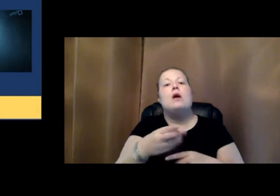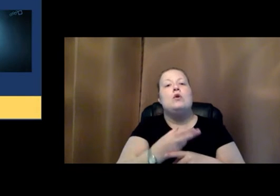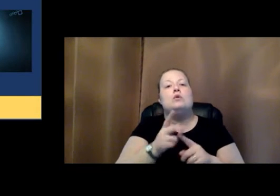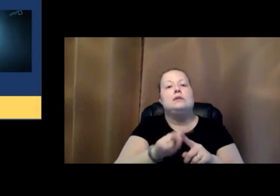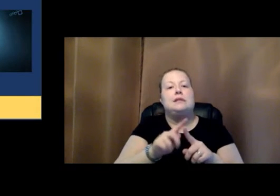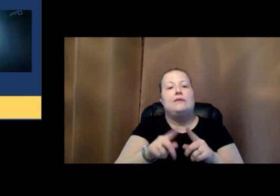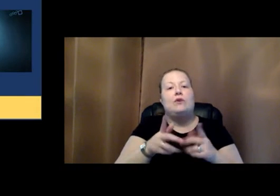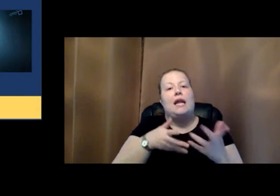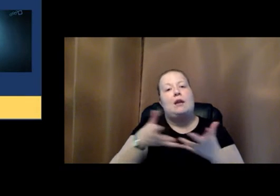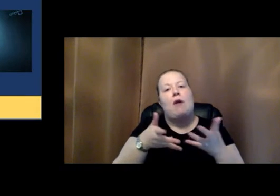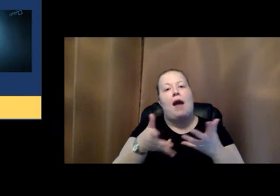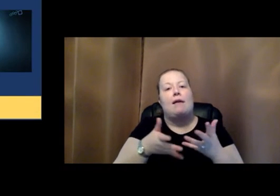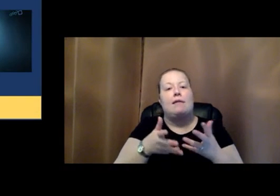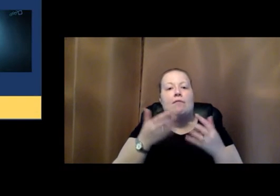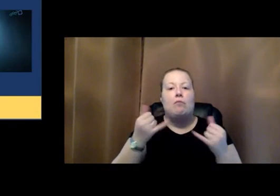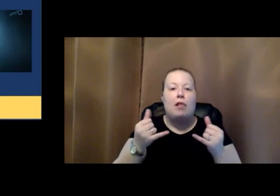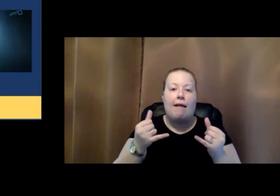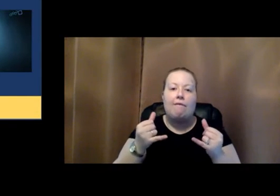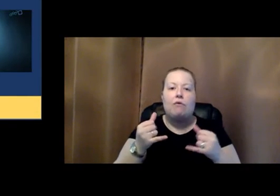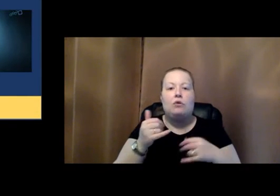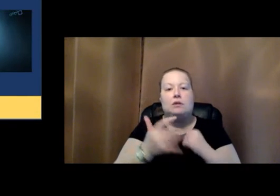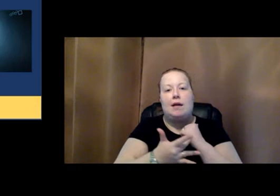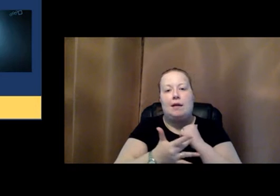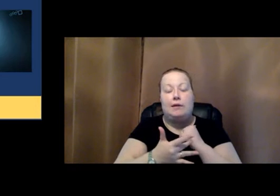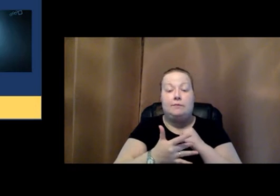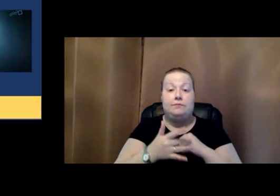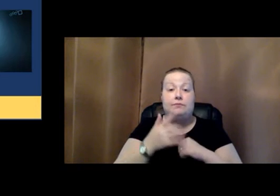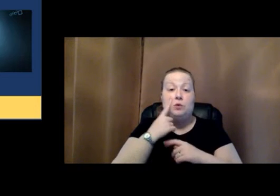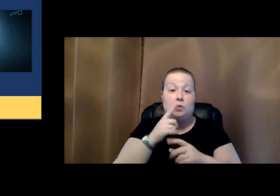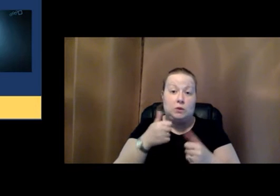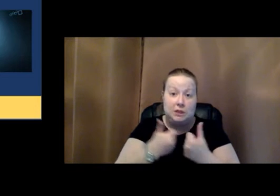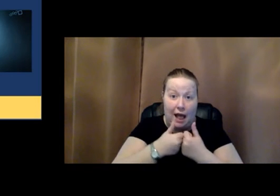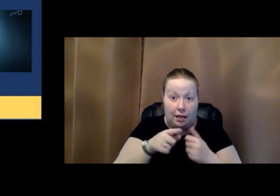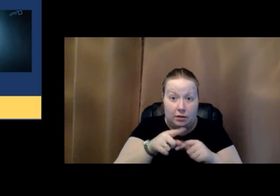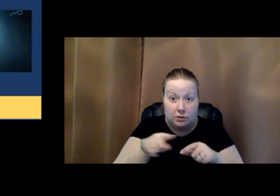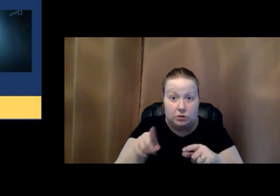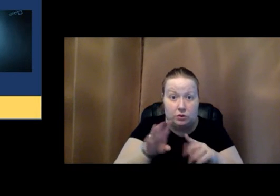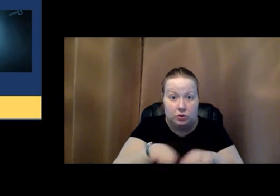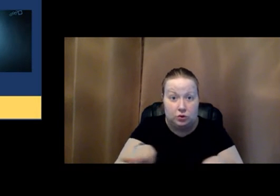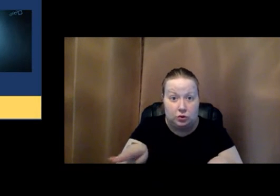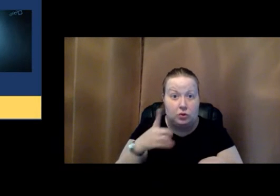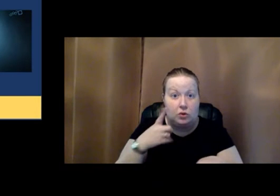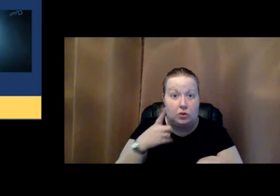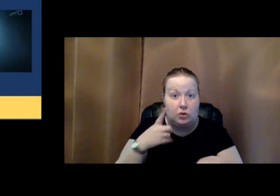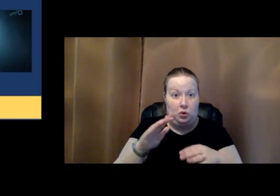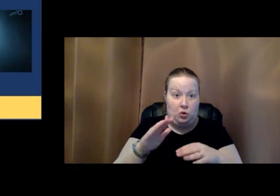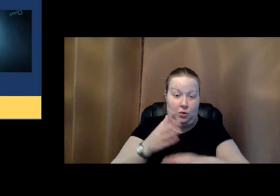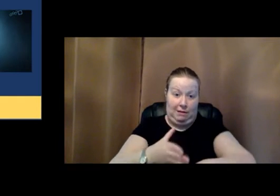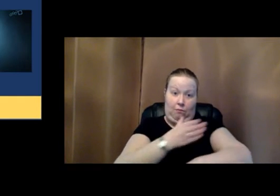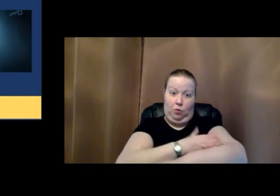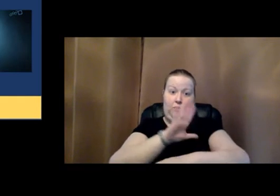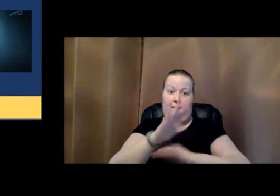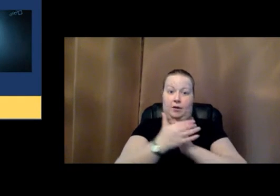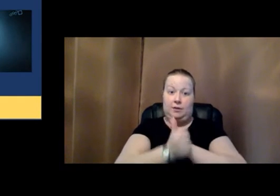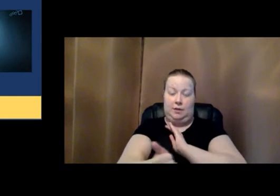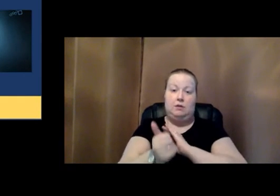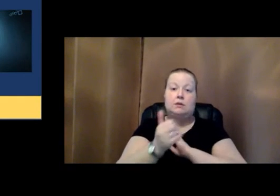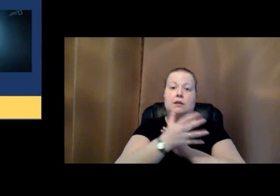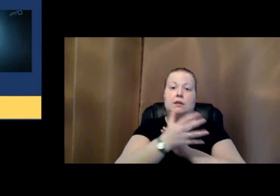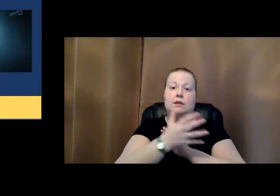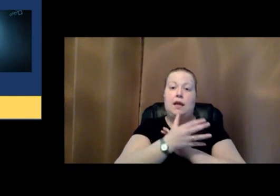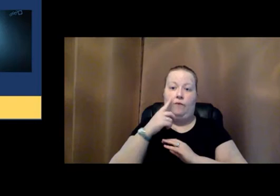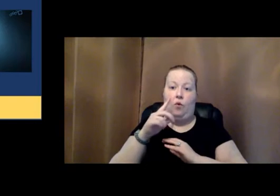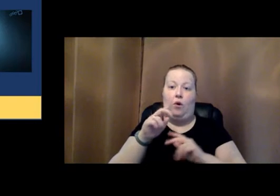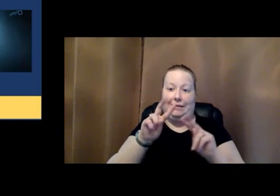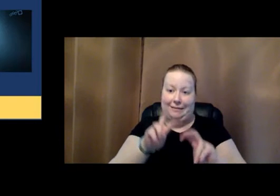techniques for challenging the children to advance their skills, and for assessing and monitoring